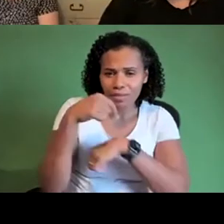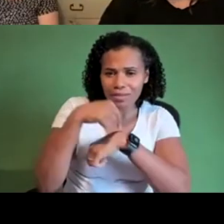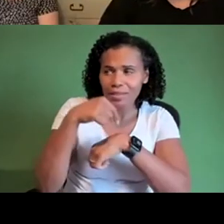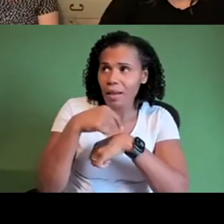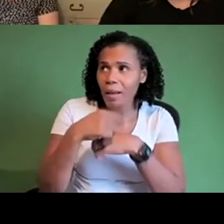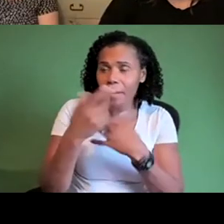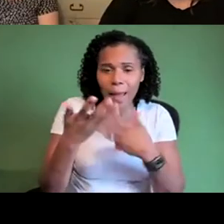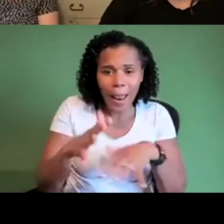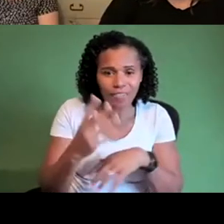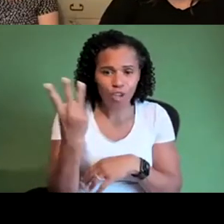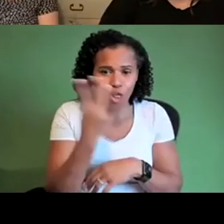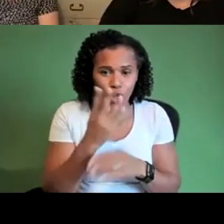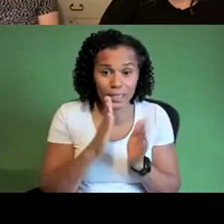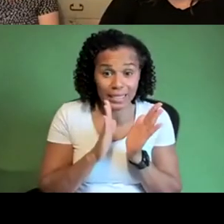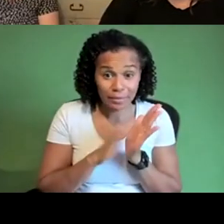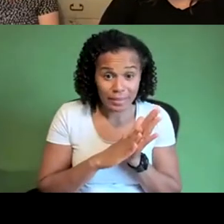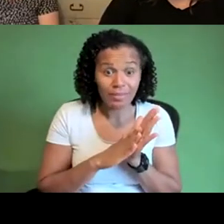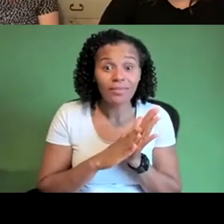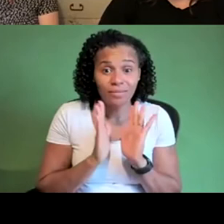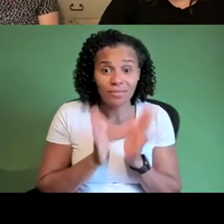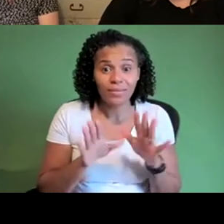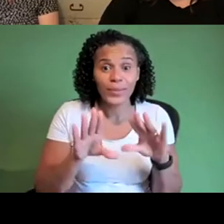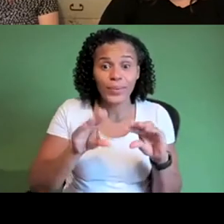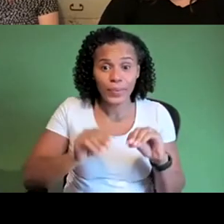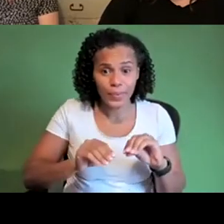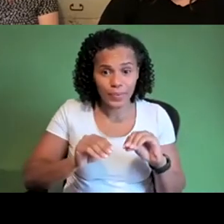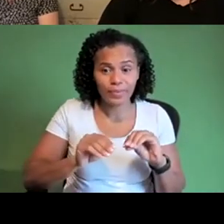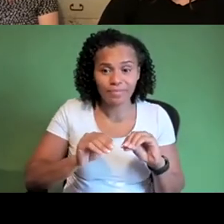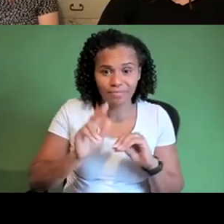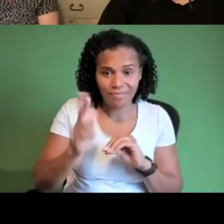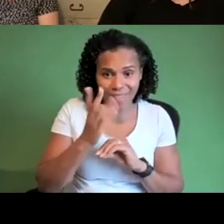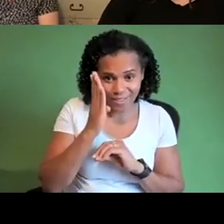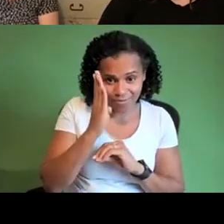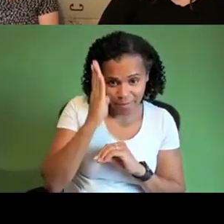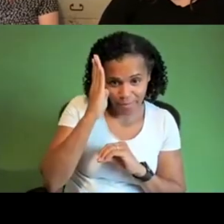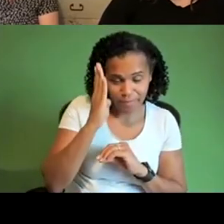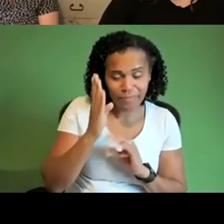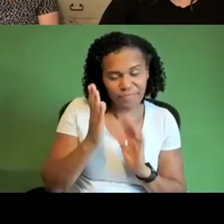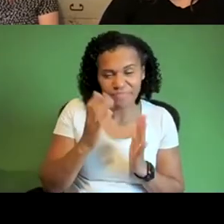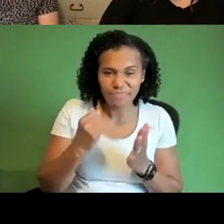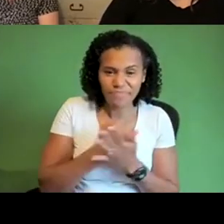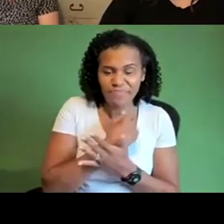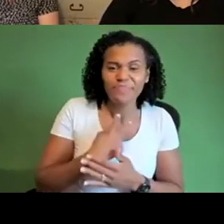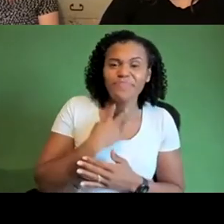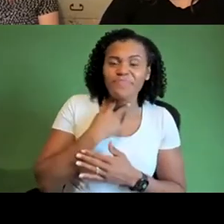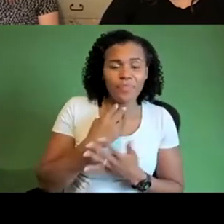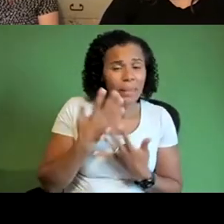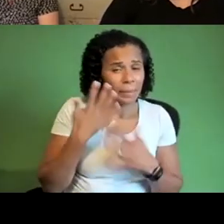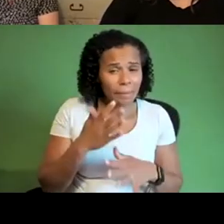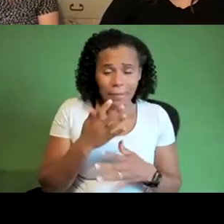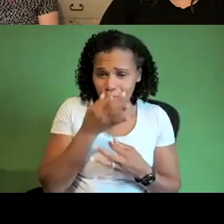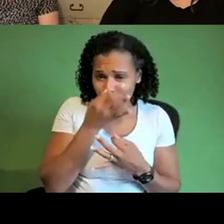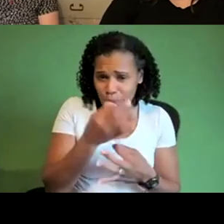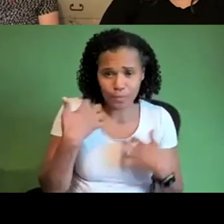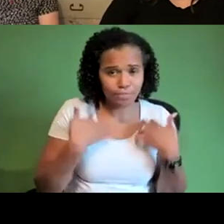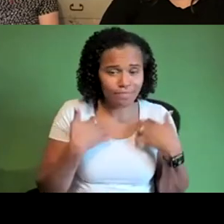minutes before uh this we have to bring this unfortunately to a close because it's been a fascinating conversation and